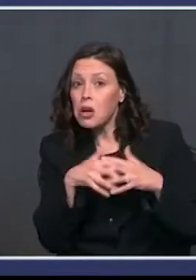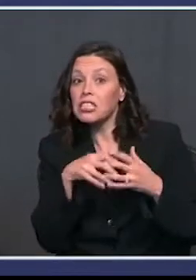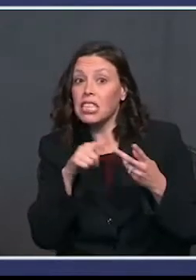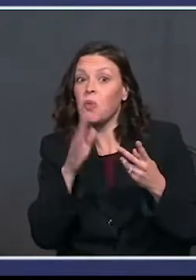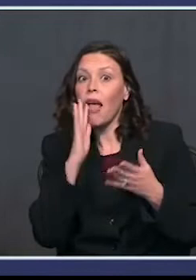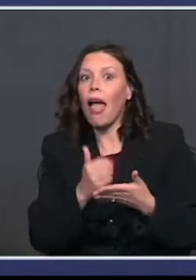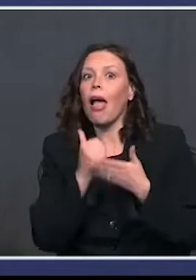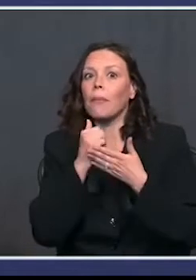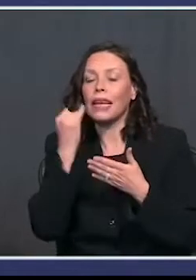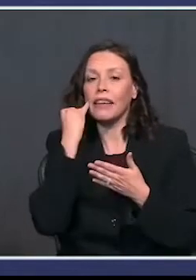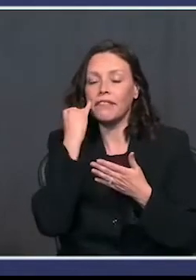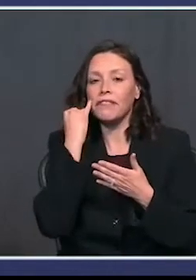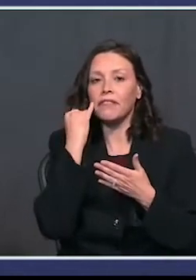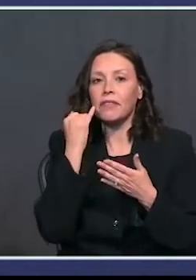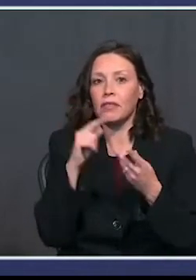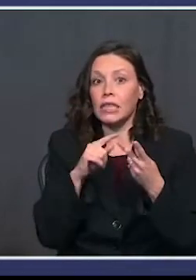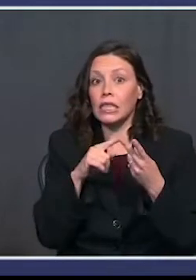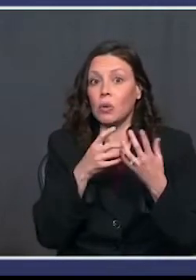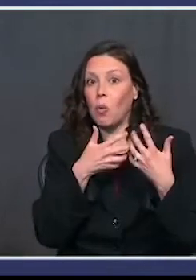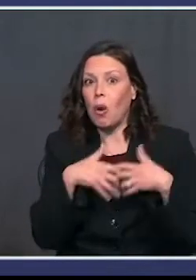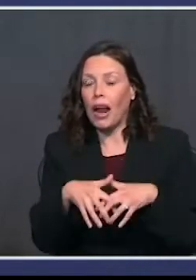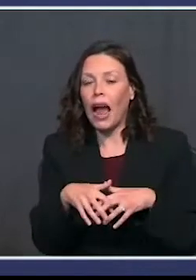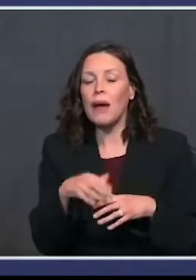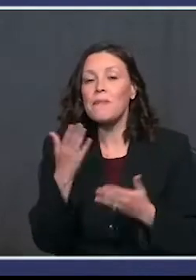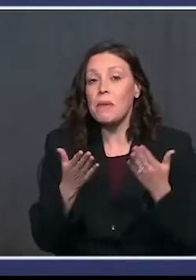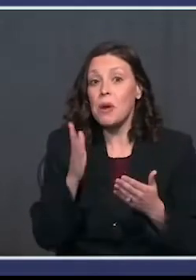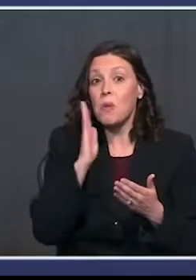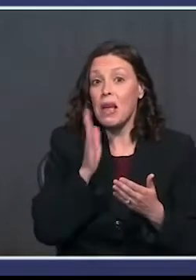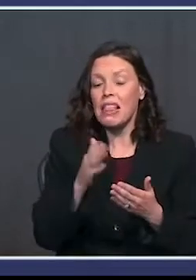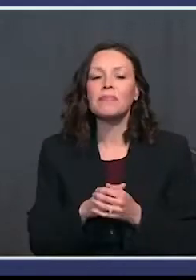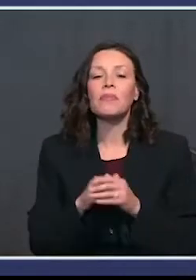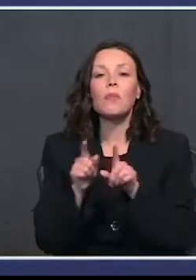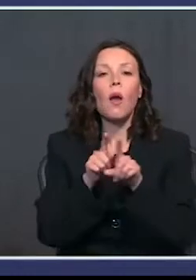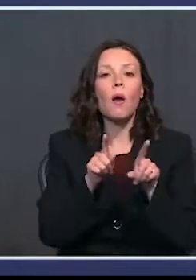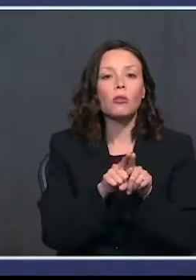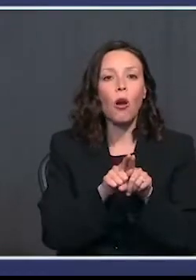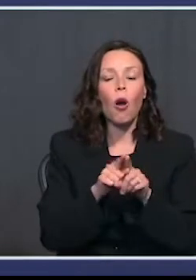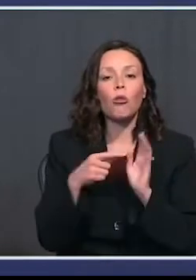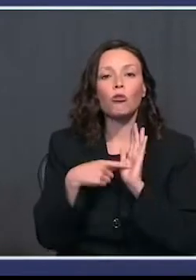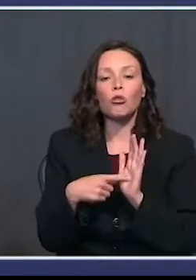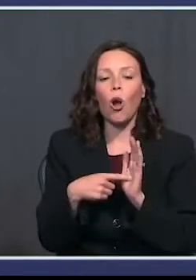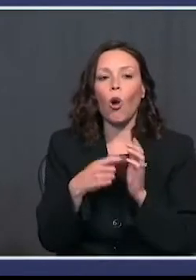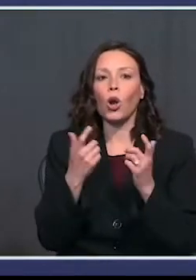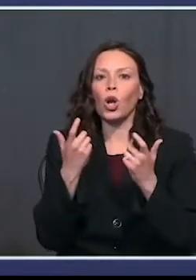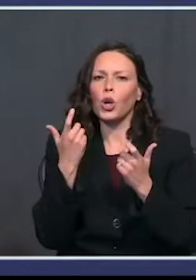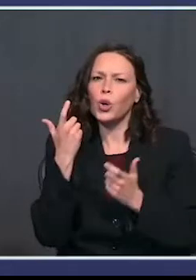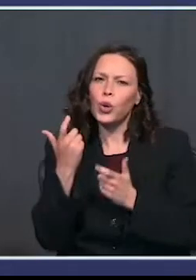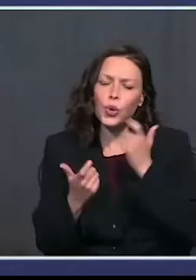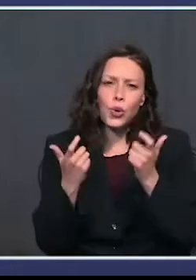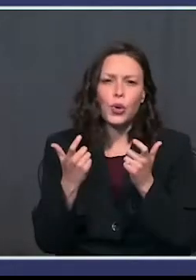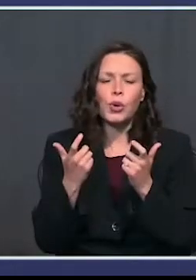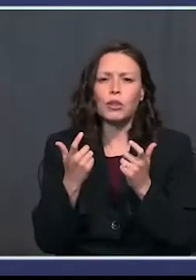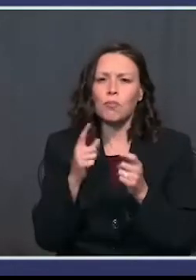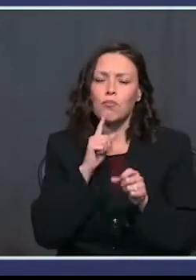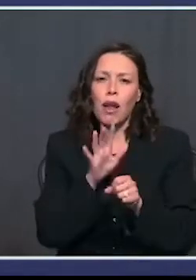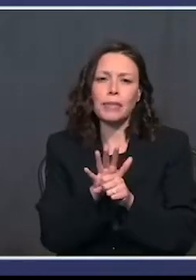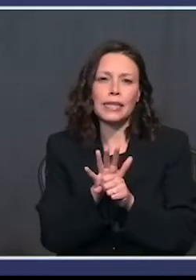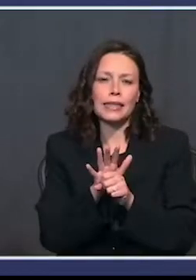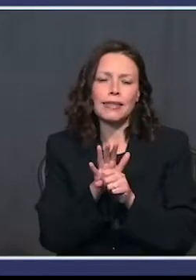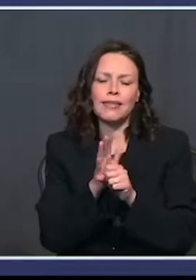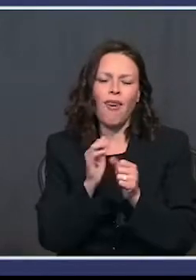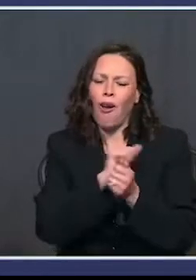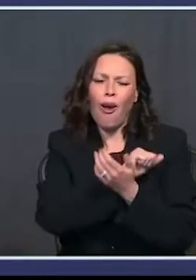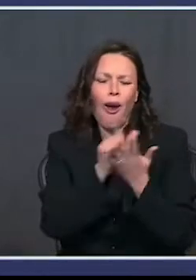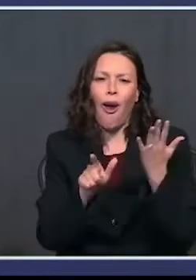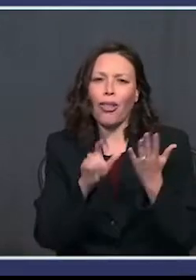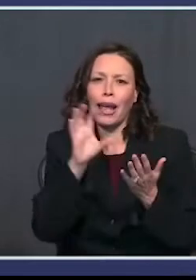very helpful if that all came out. And I think it probably will. Also, they're showing tremendous, tremendous promise, all of them.